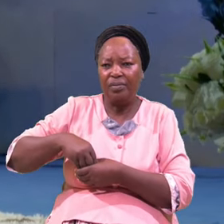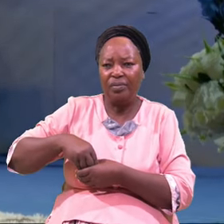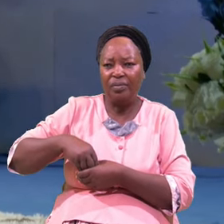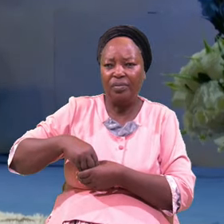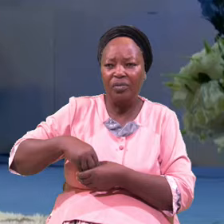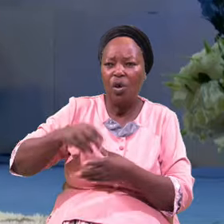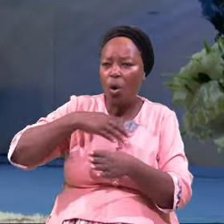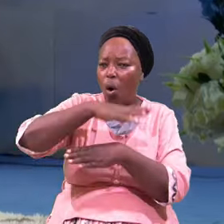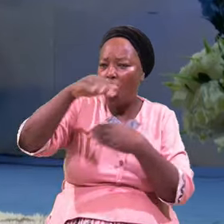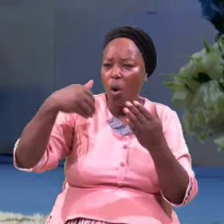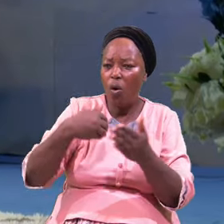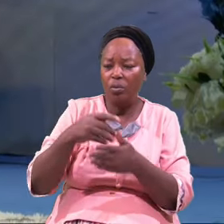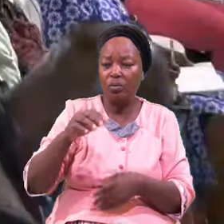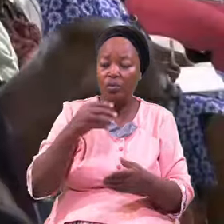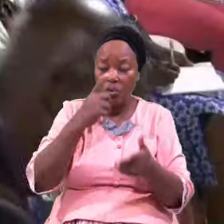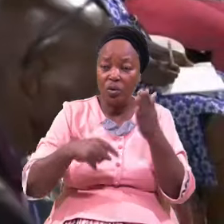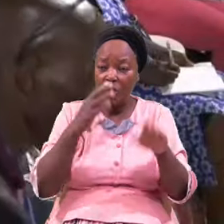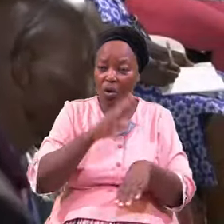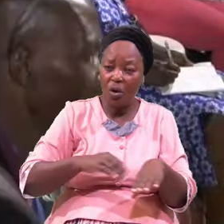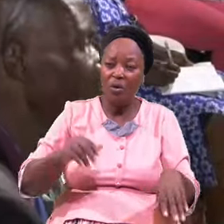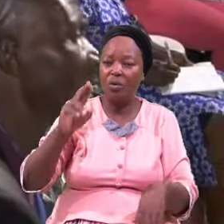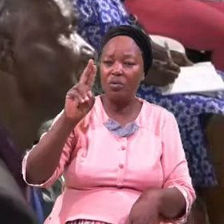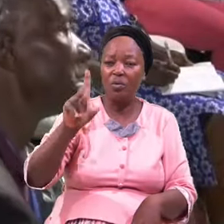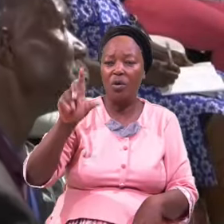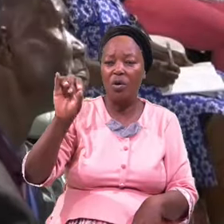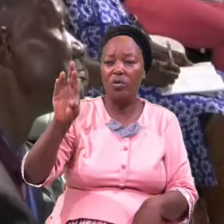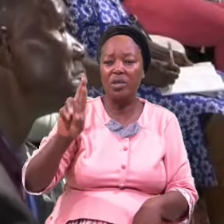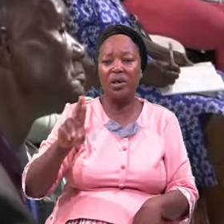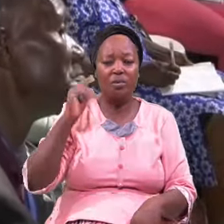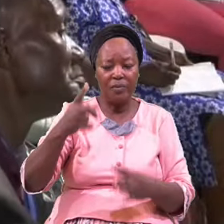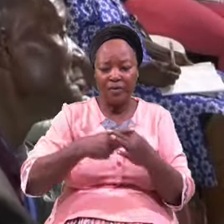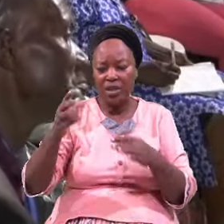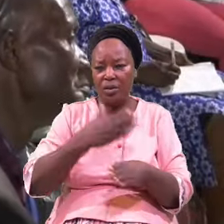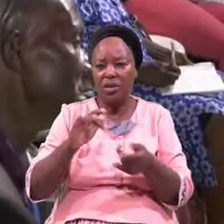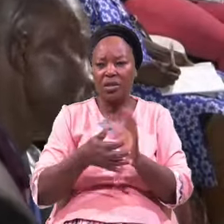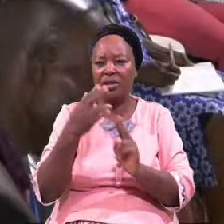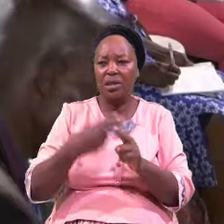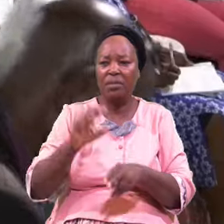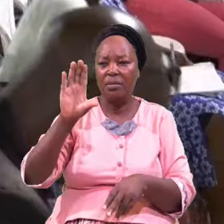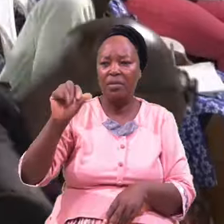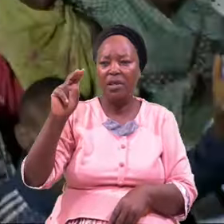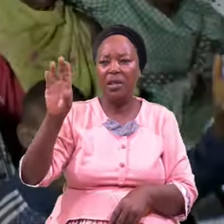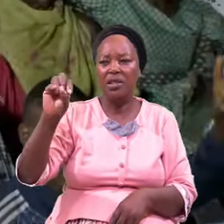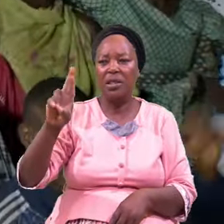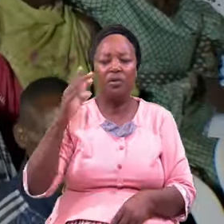Ulcer Will Vanish Away Cancer Will Vanish Away